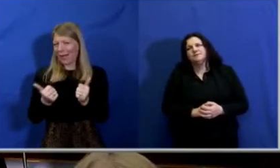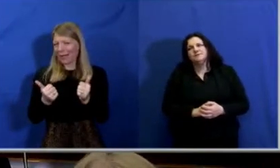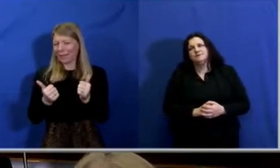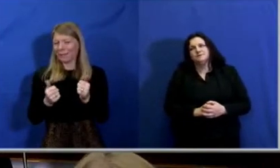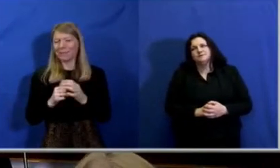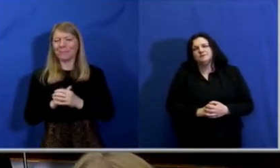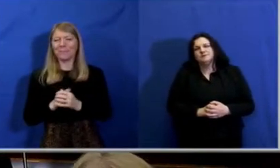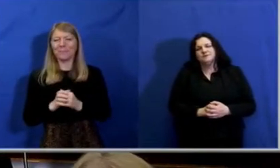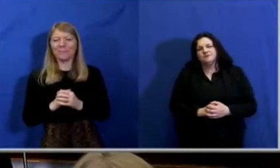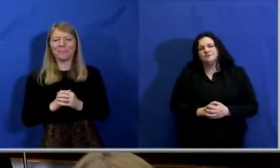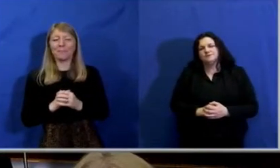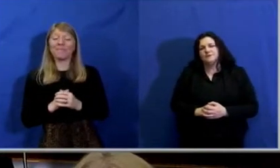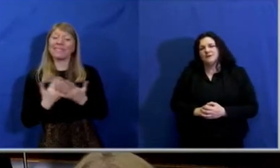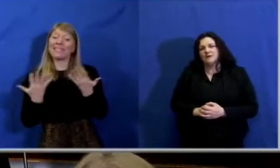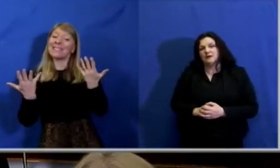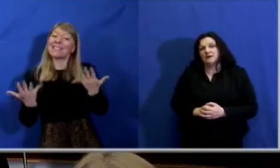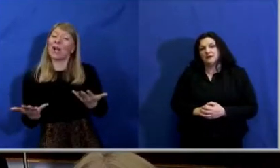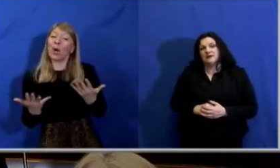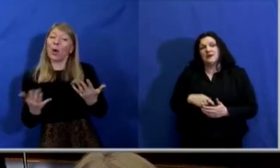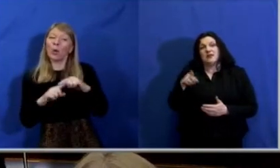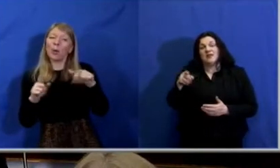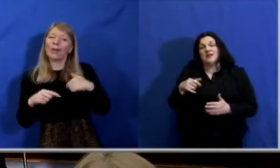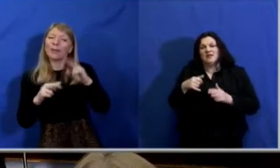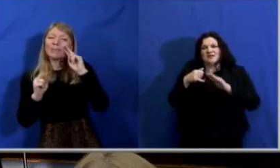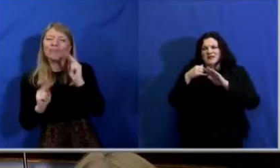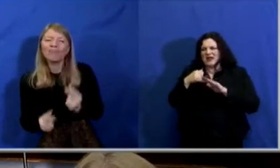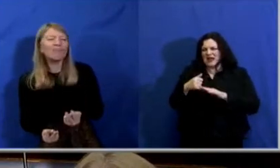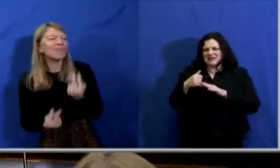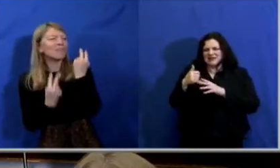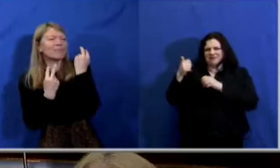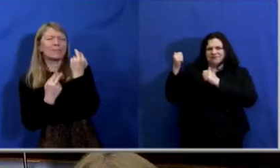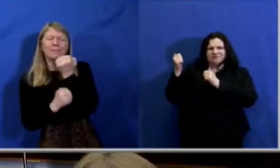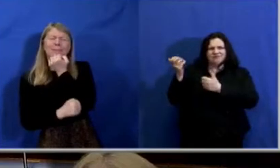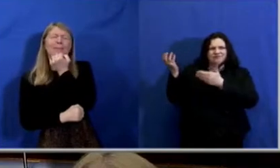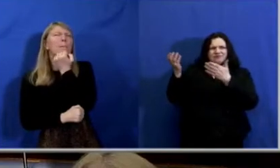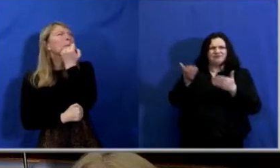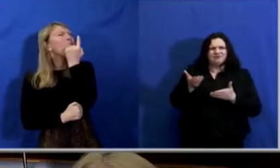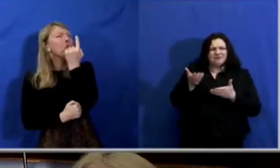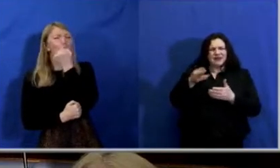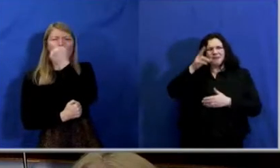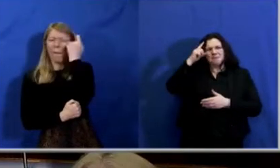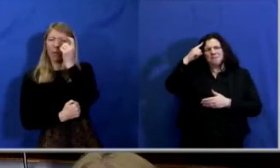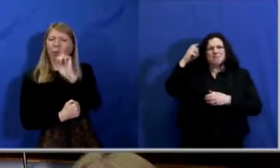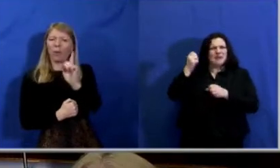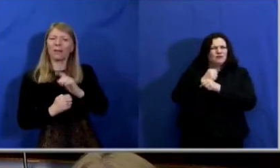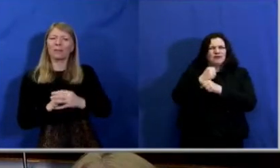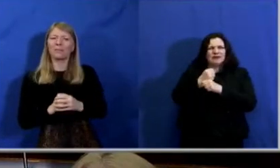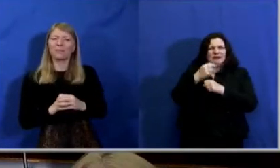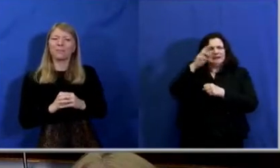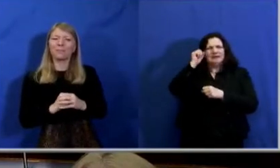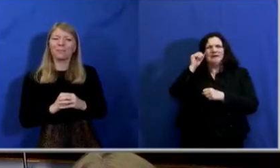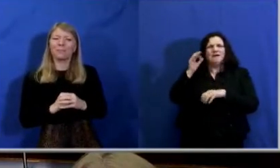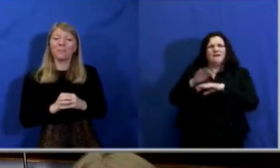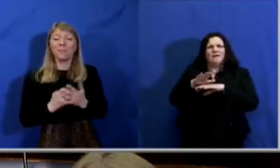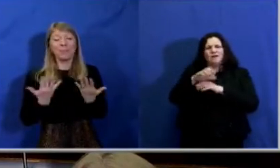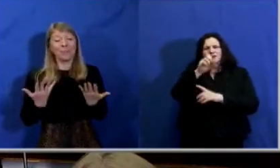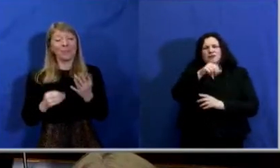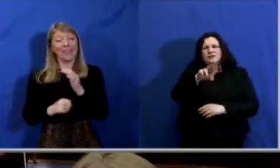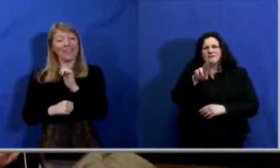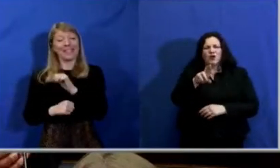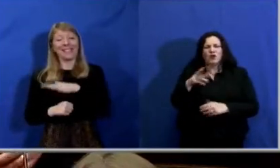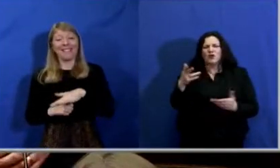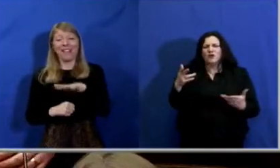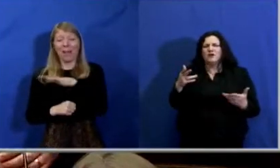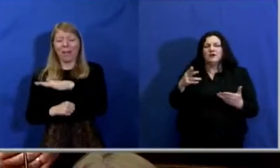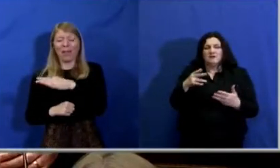lasting legacy and memory of Christopher Stalford? For his family, it will be a devoted